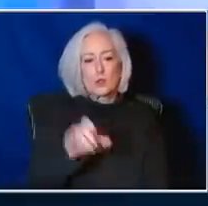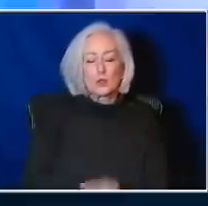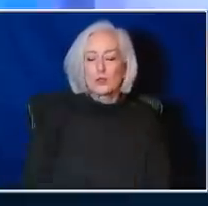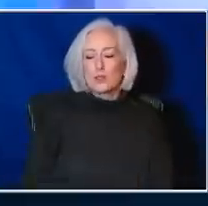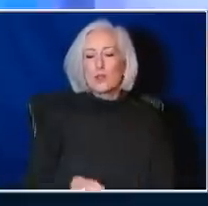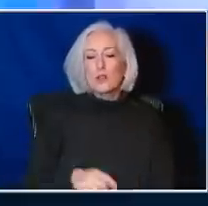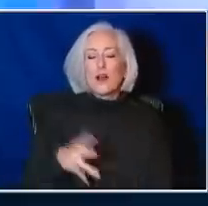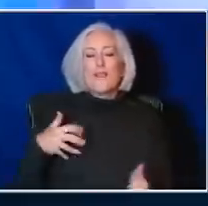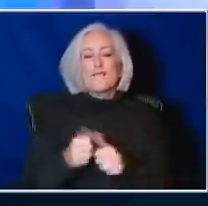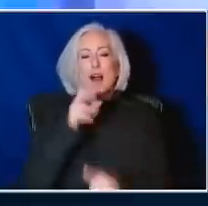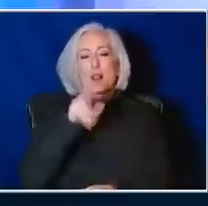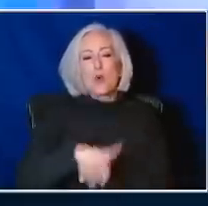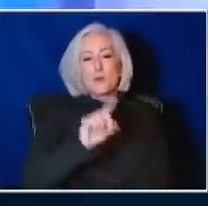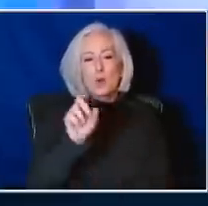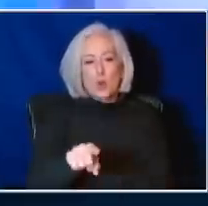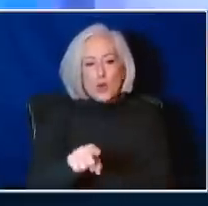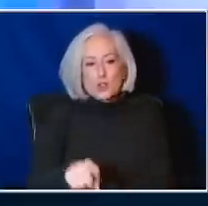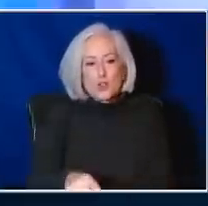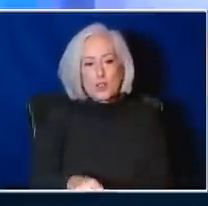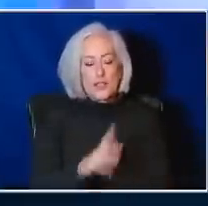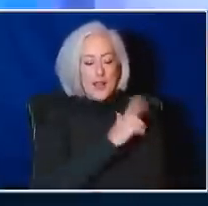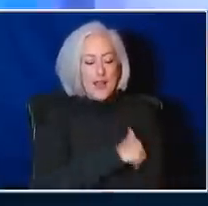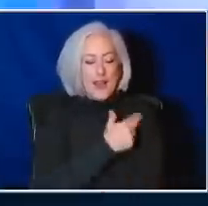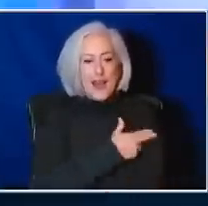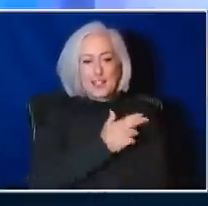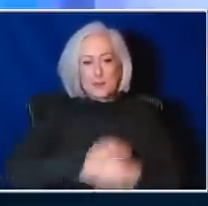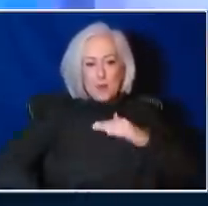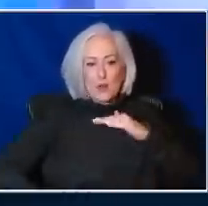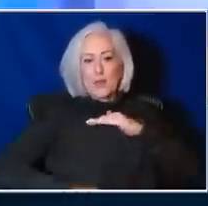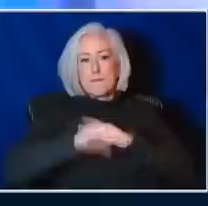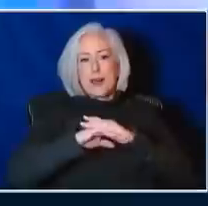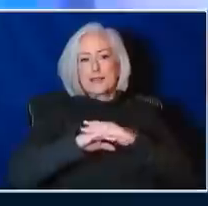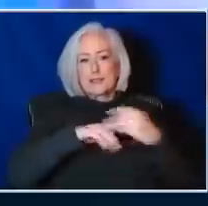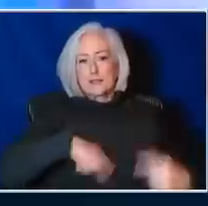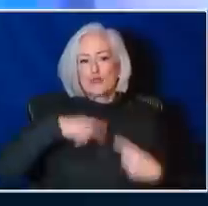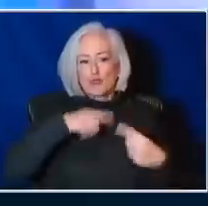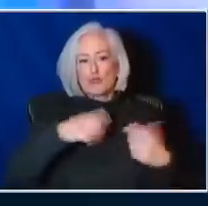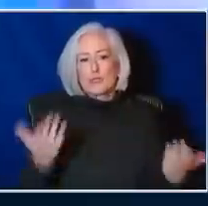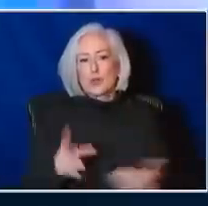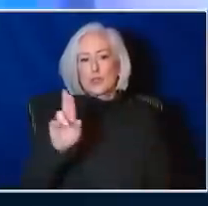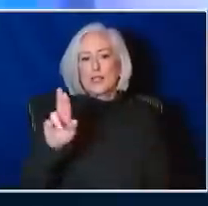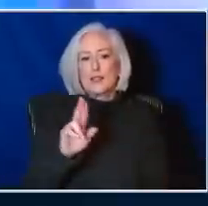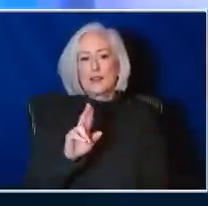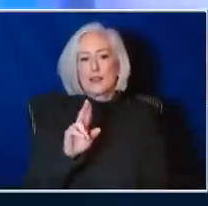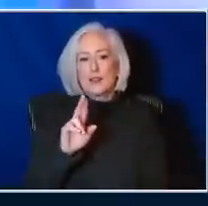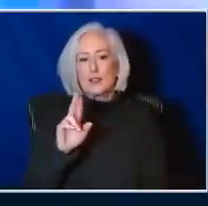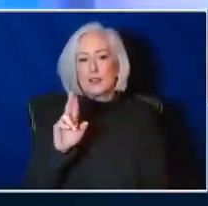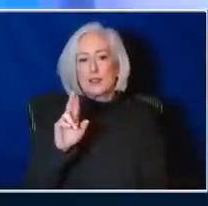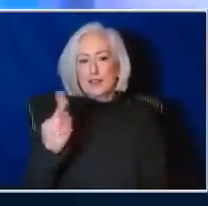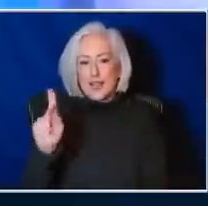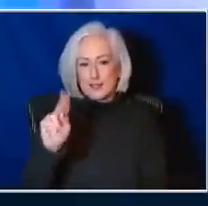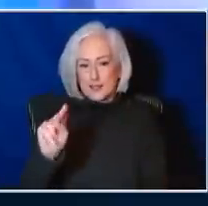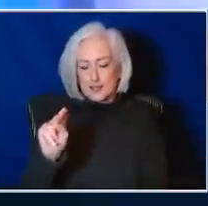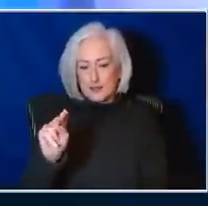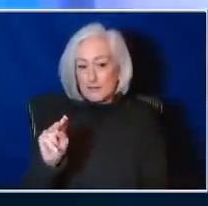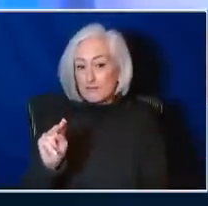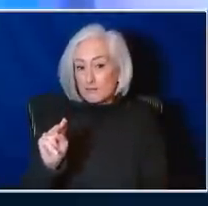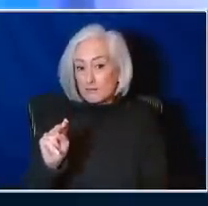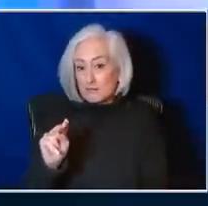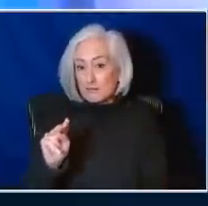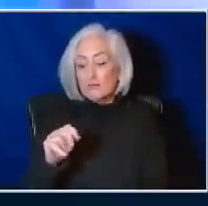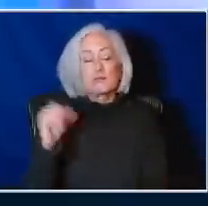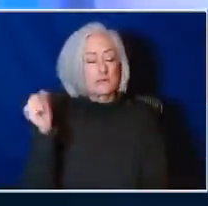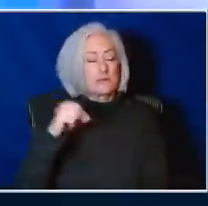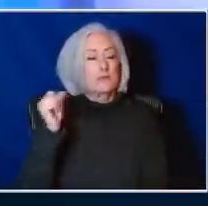you. She wants to know, is hospital capacity strained in the Kansas City area because of these illnesses? Yeah, it